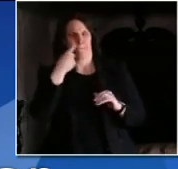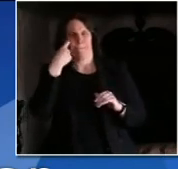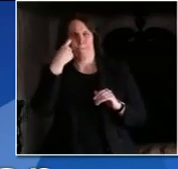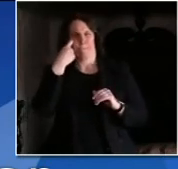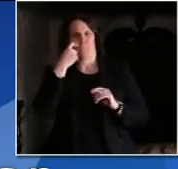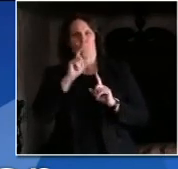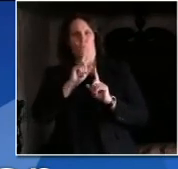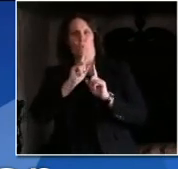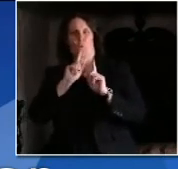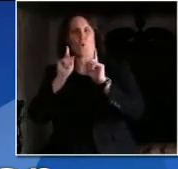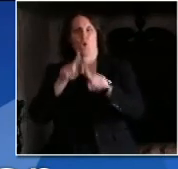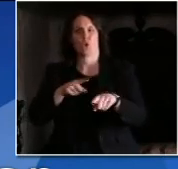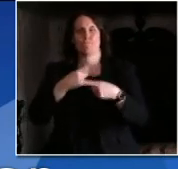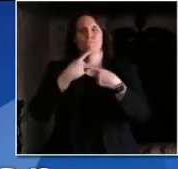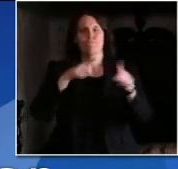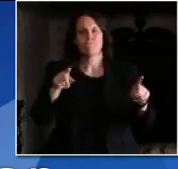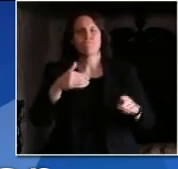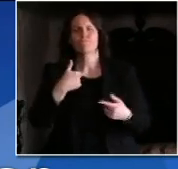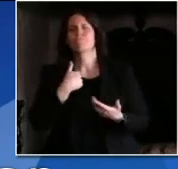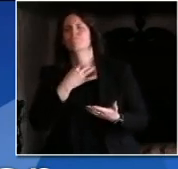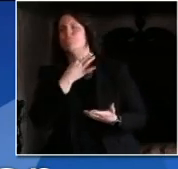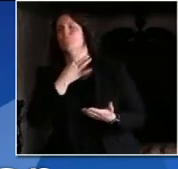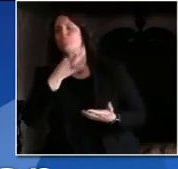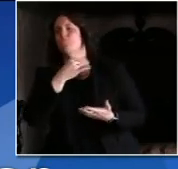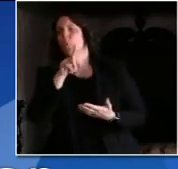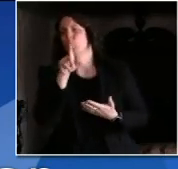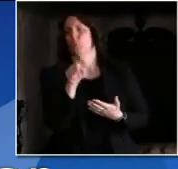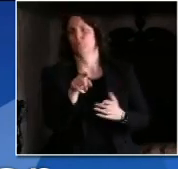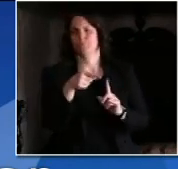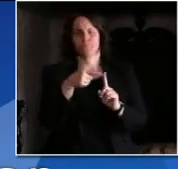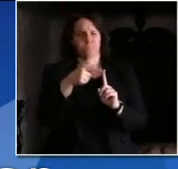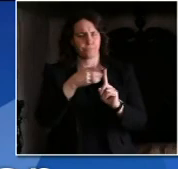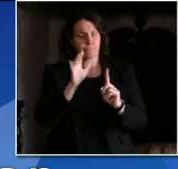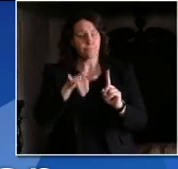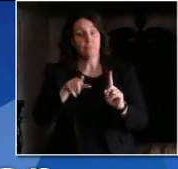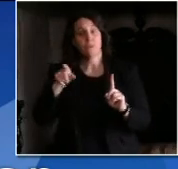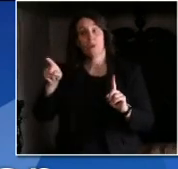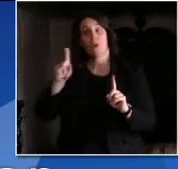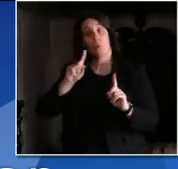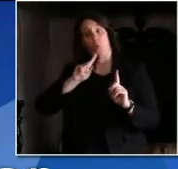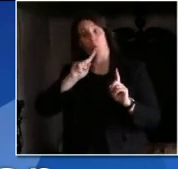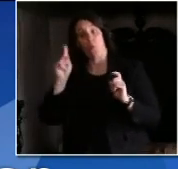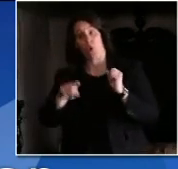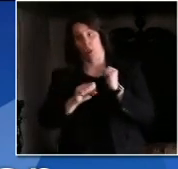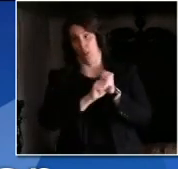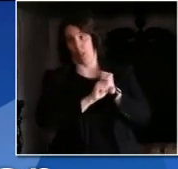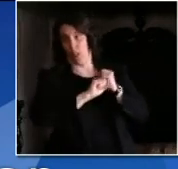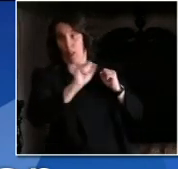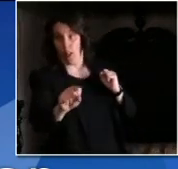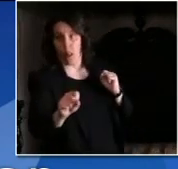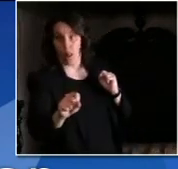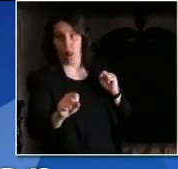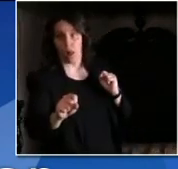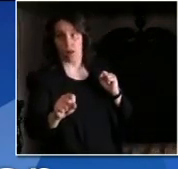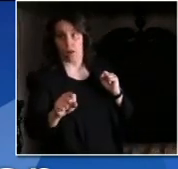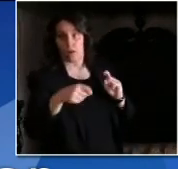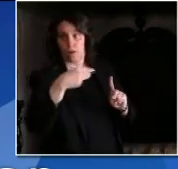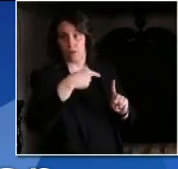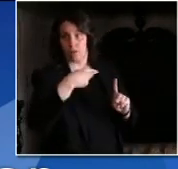order. And I was wondering if might be able to just talk a little bit about that, kind of how this exists separate from the public health emergency.